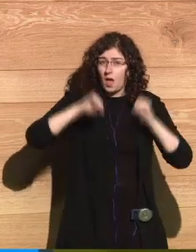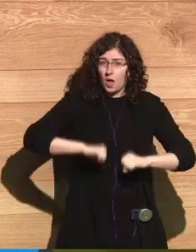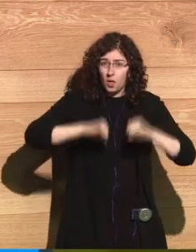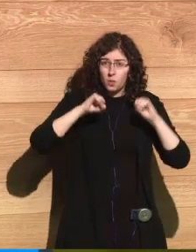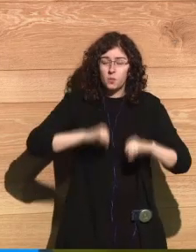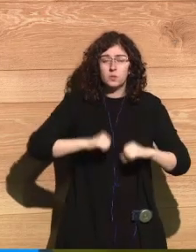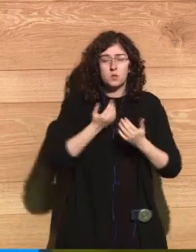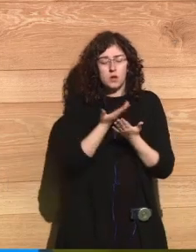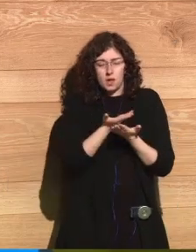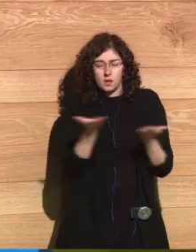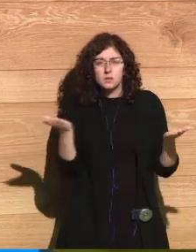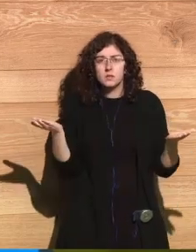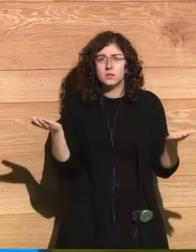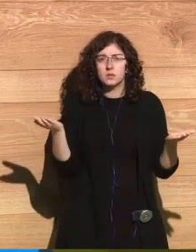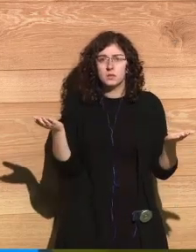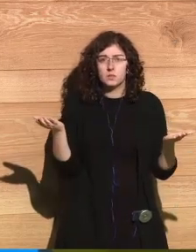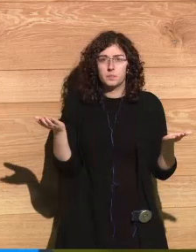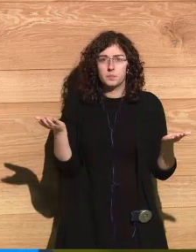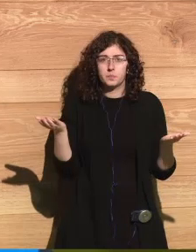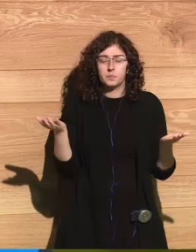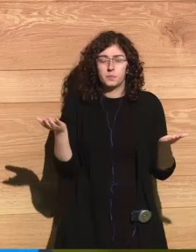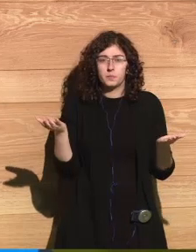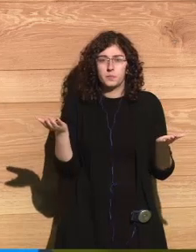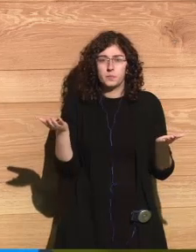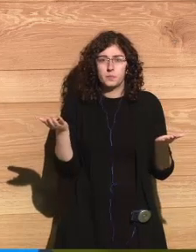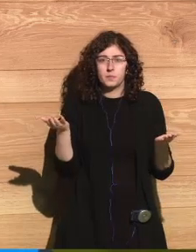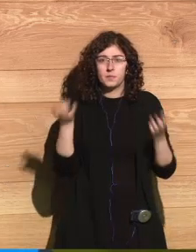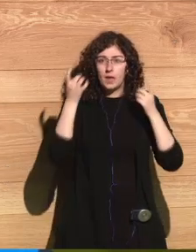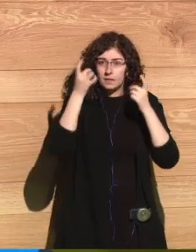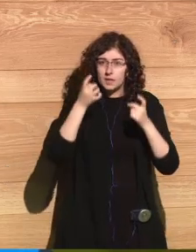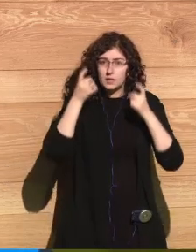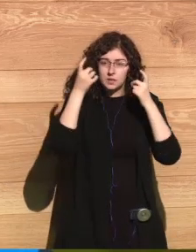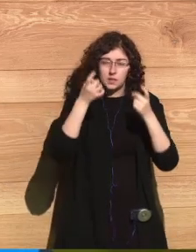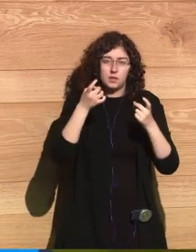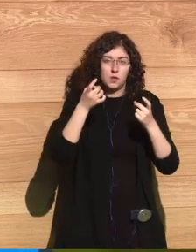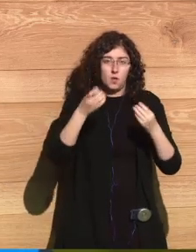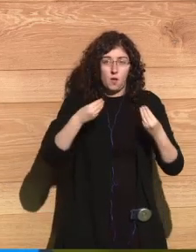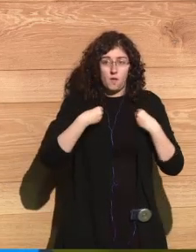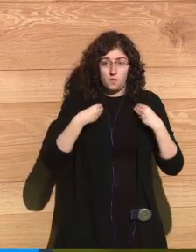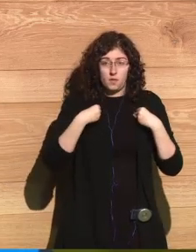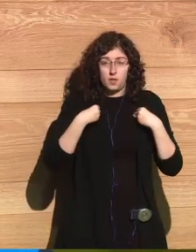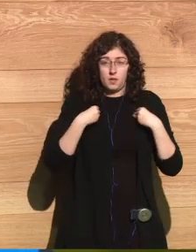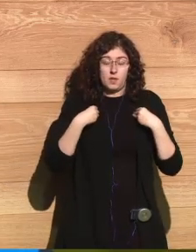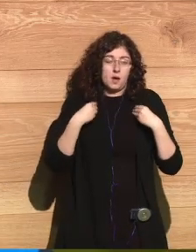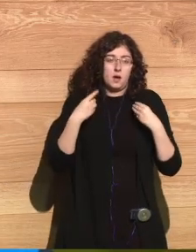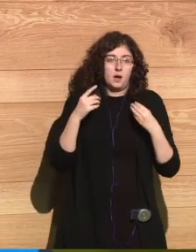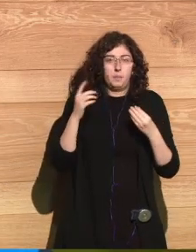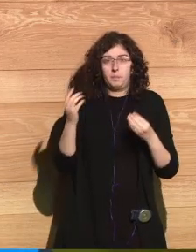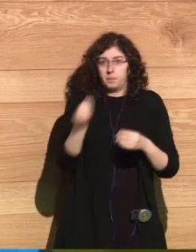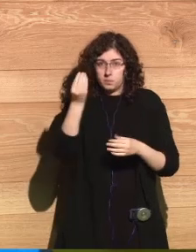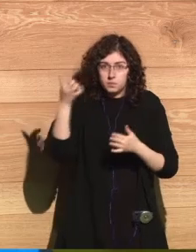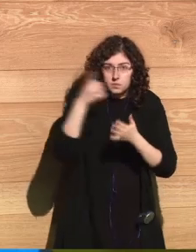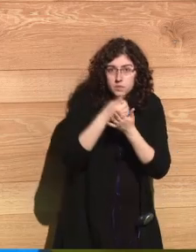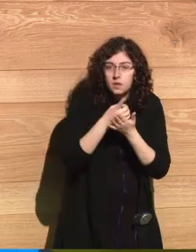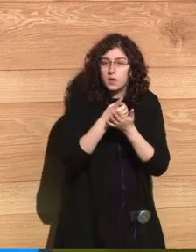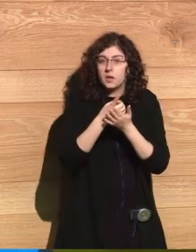rebuild their lives, their families and the communities and giving everything they